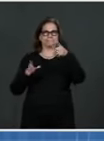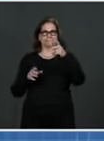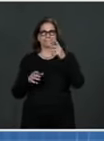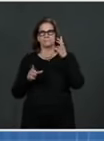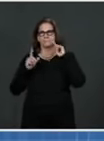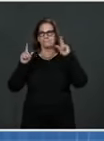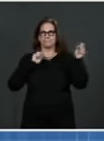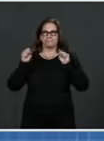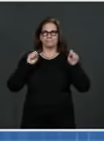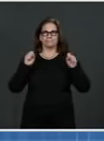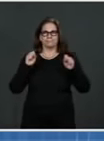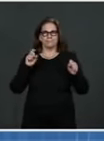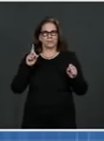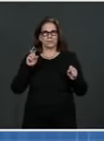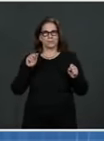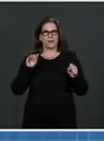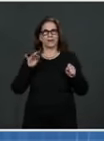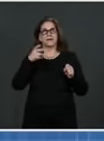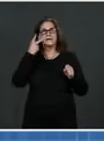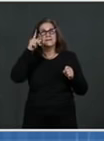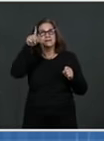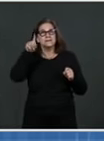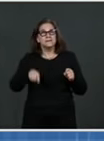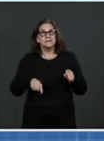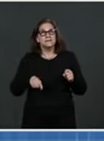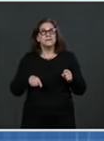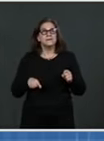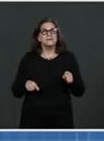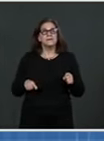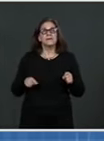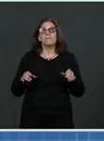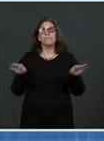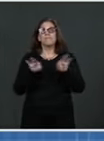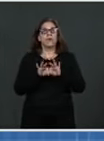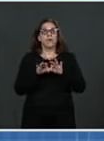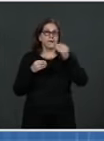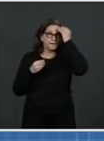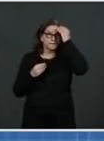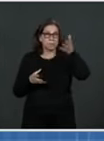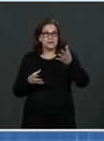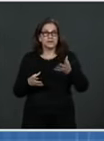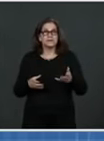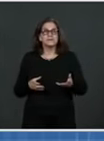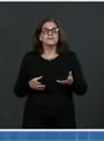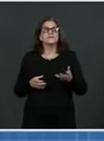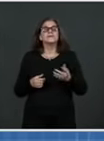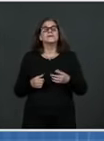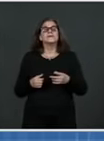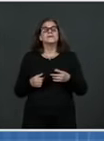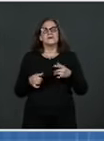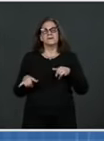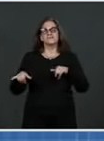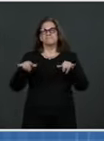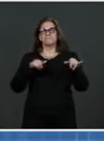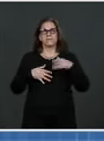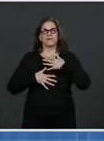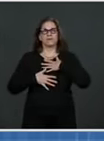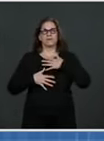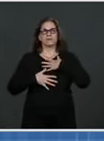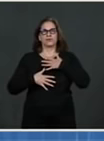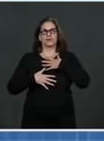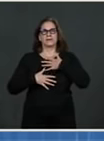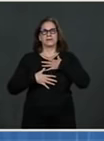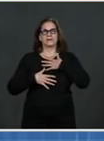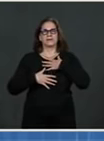multitudinous. The most important and common of which is the acute respiratory distress syndrome. But we